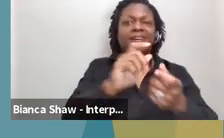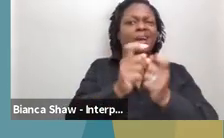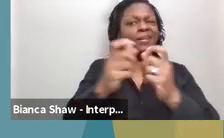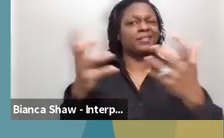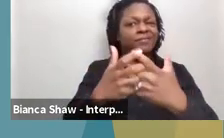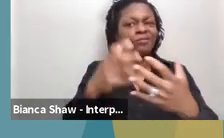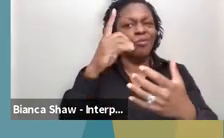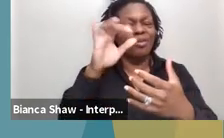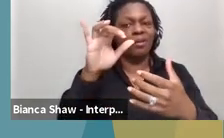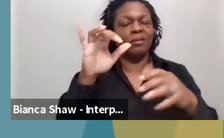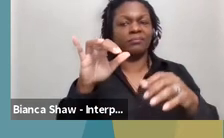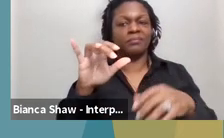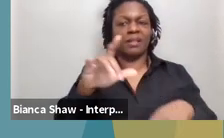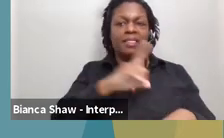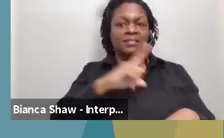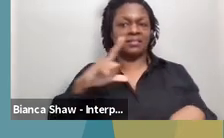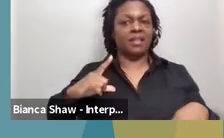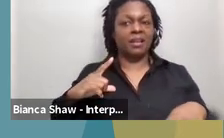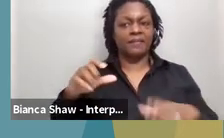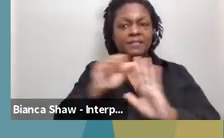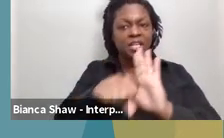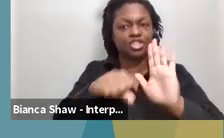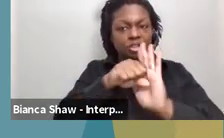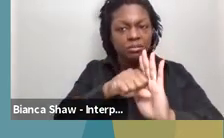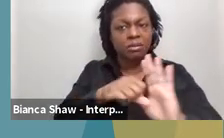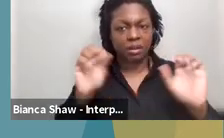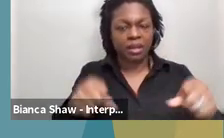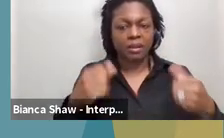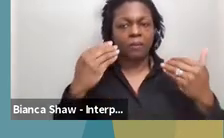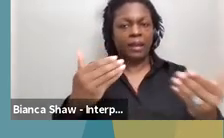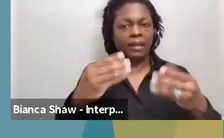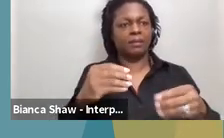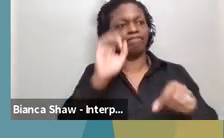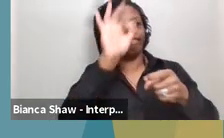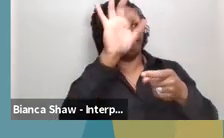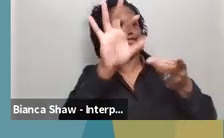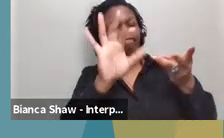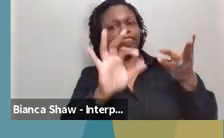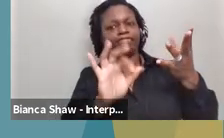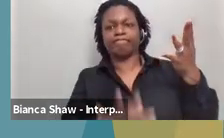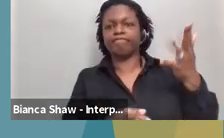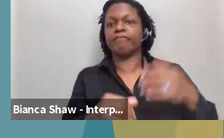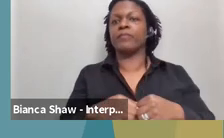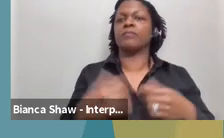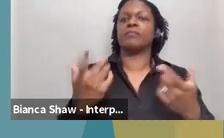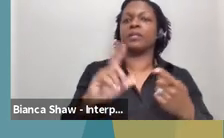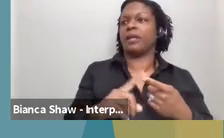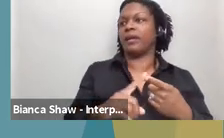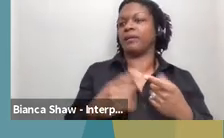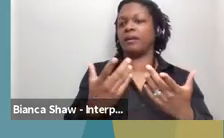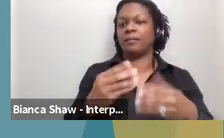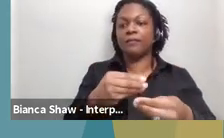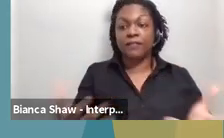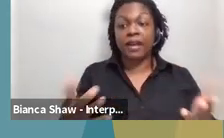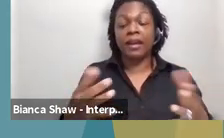our main focus at this point is the technology upgrades that need to happen within the, um, Capitol to provide things such as like closed and or